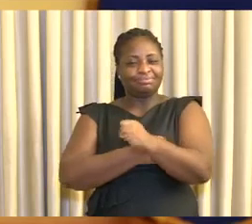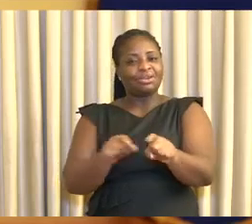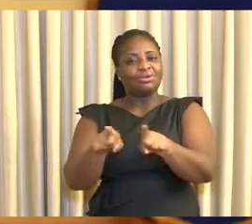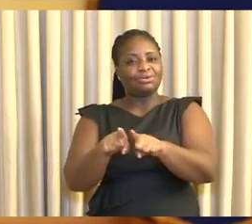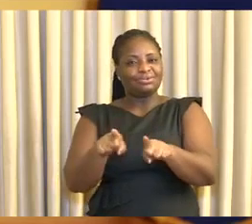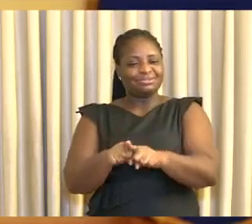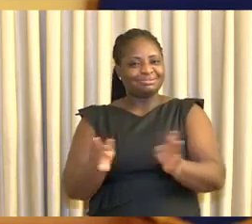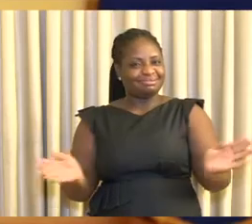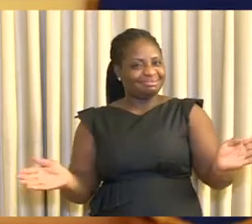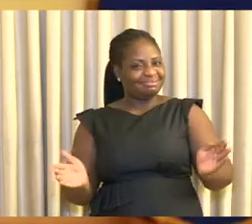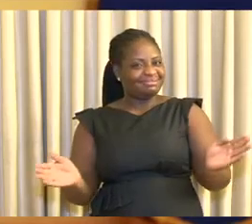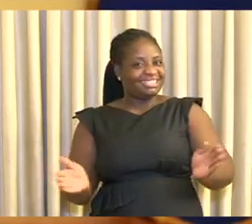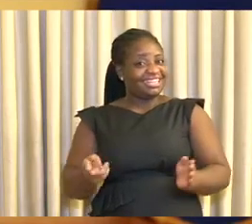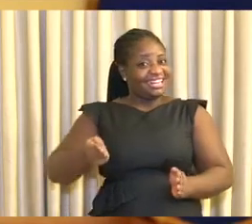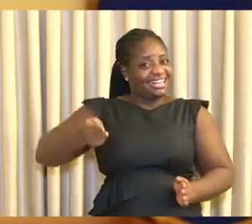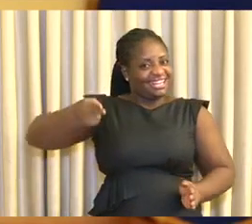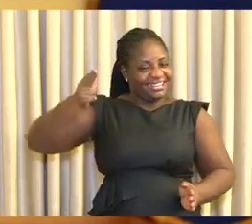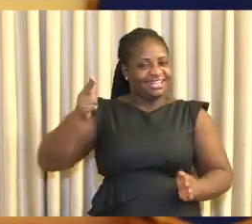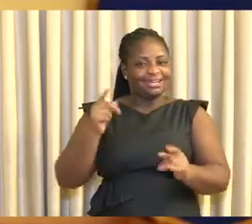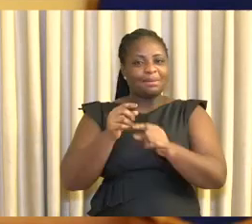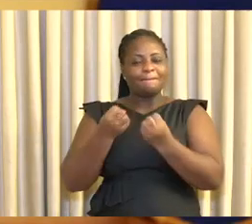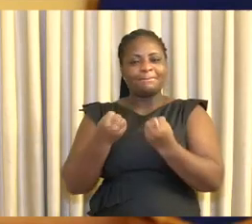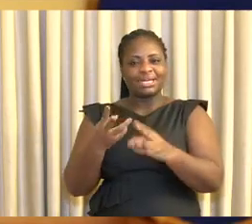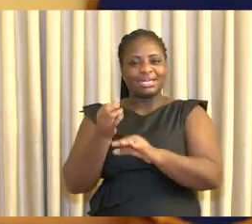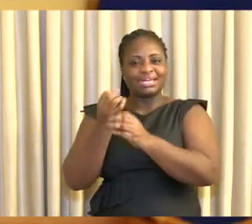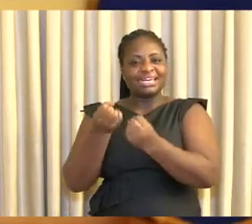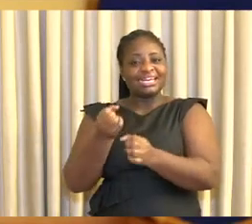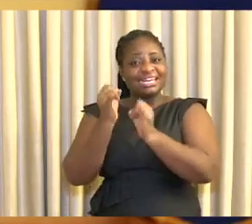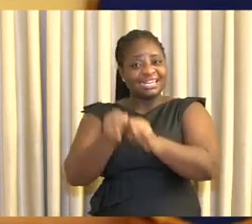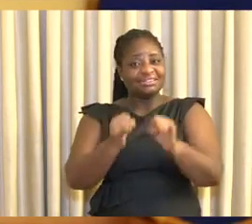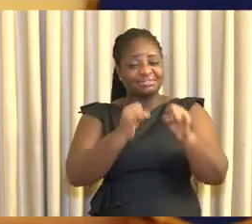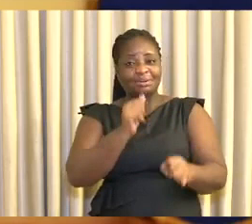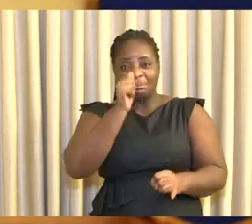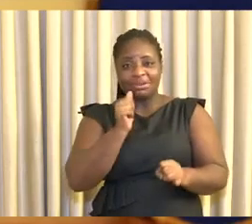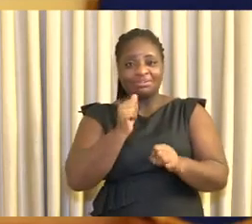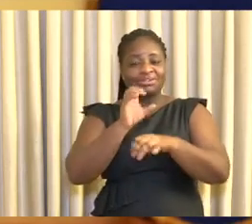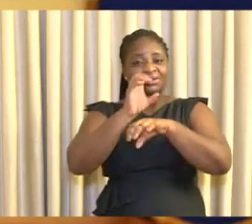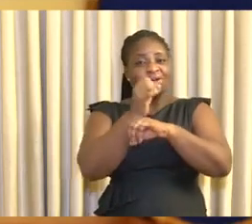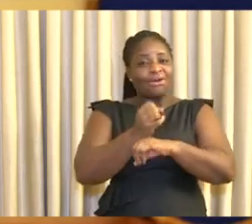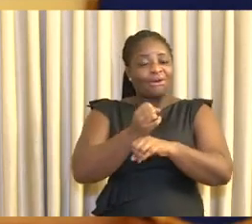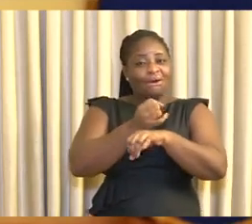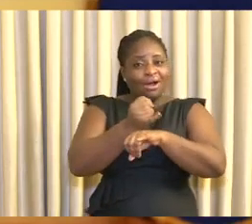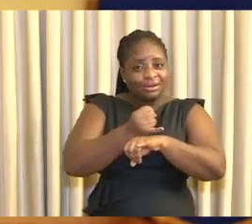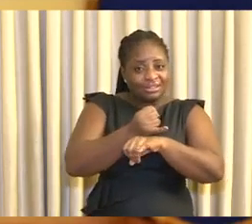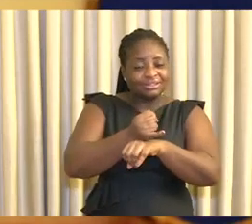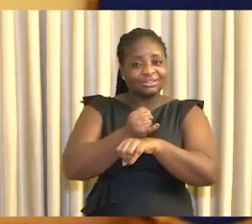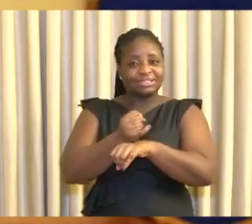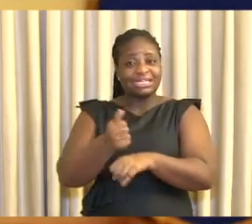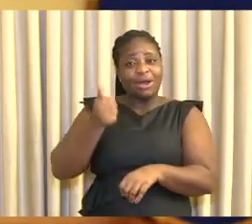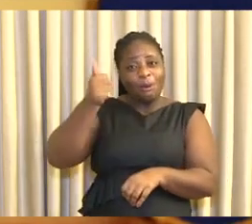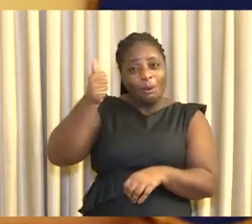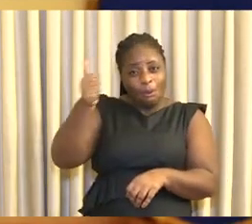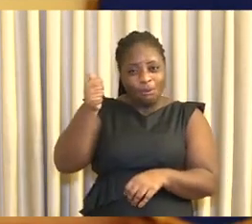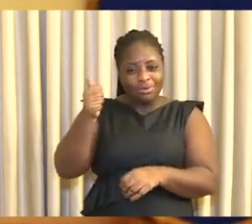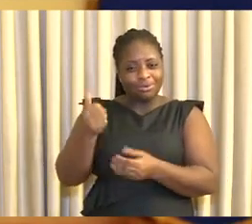organized hot meals and fed a number of vulnerable people within the restricted areas. To these individuals,